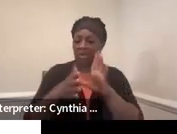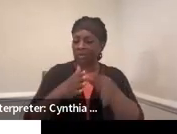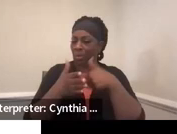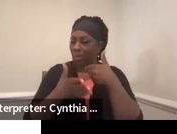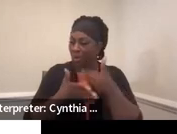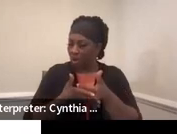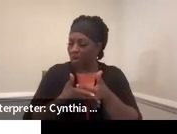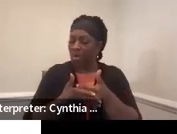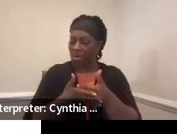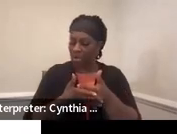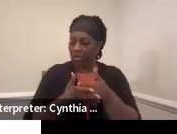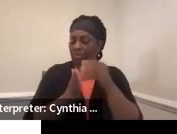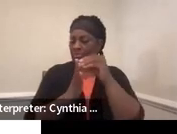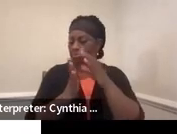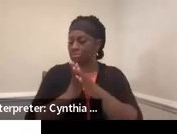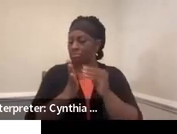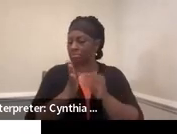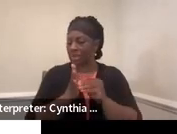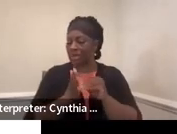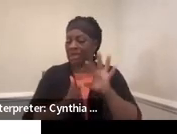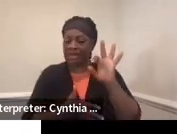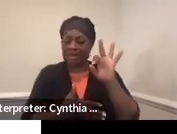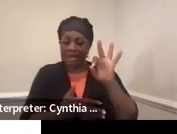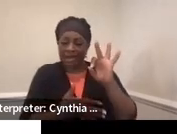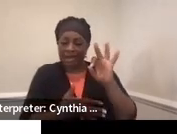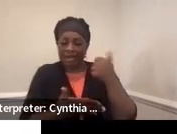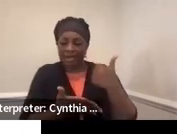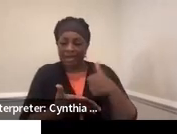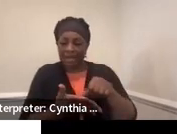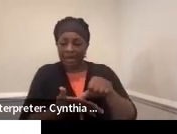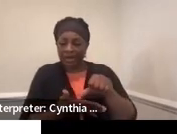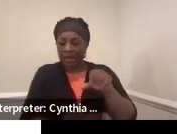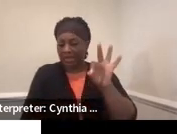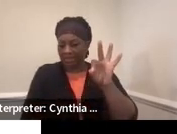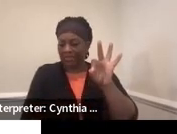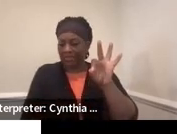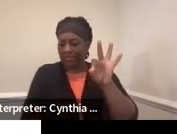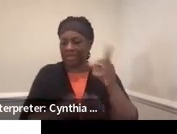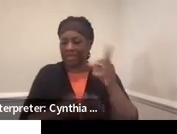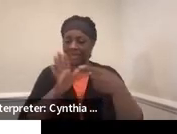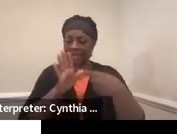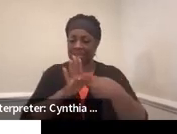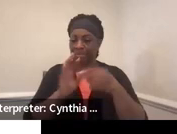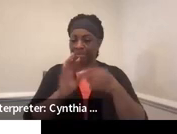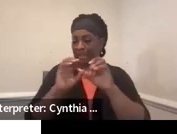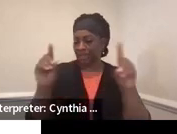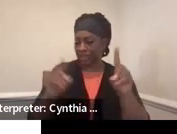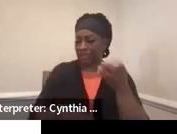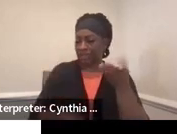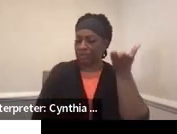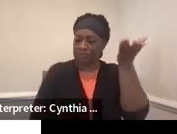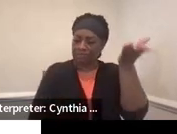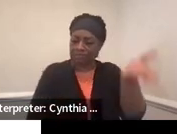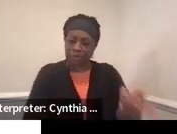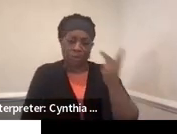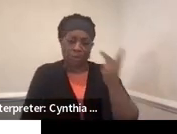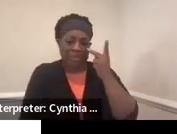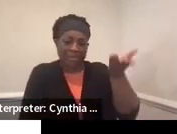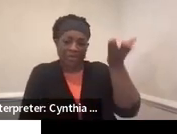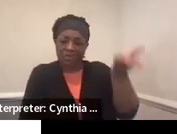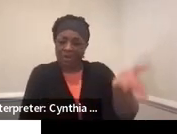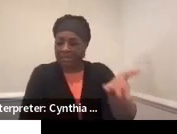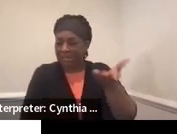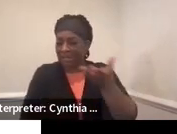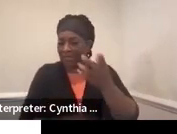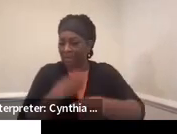things that can be put in 9F. And here is an example of the education one. And you can see that we put the years